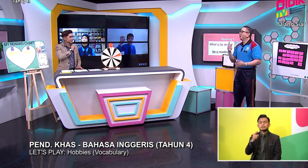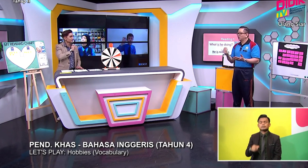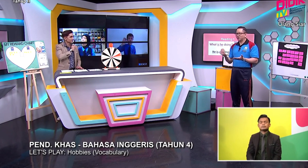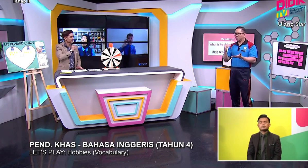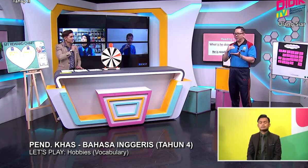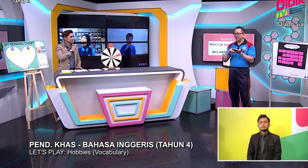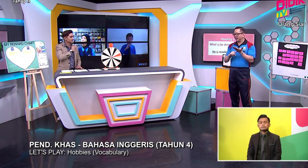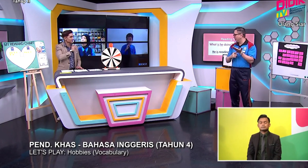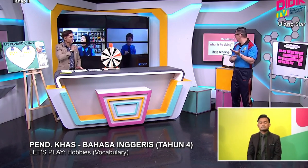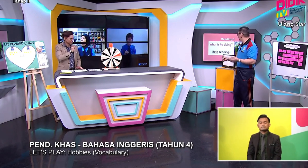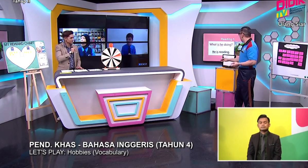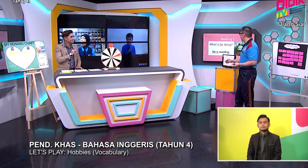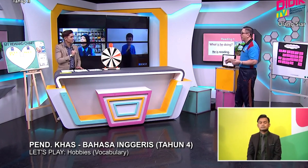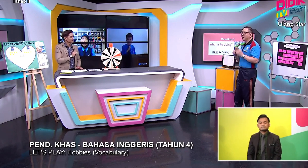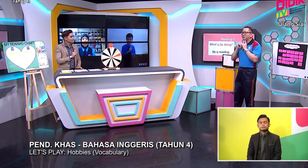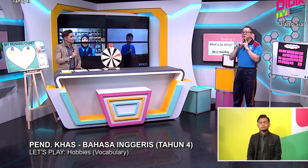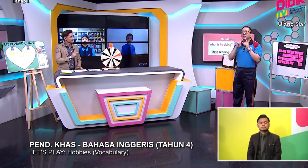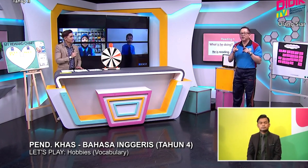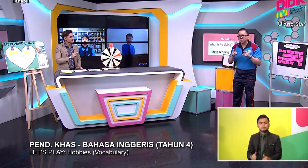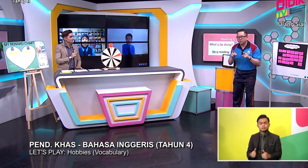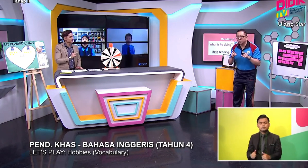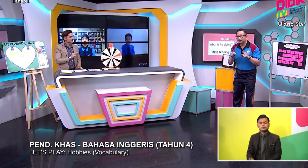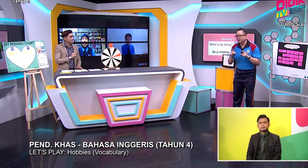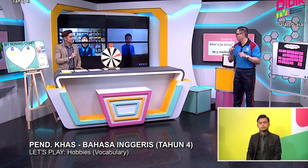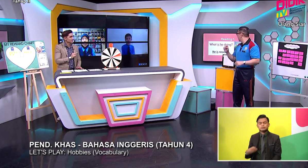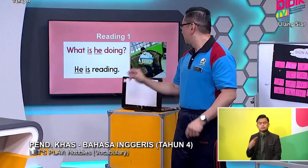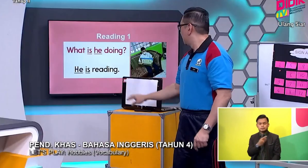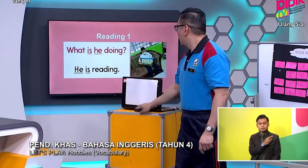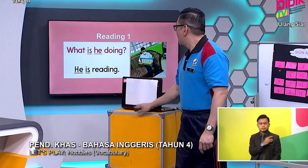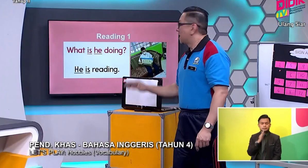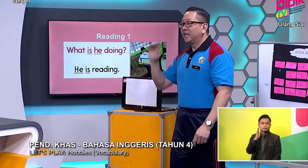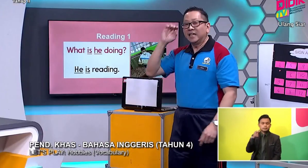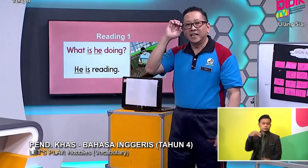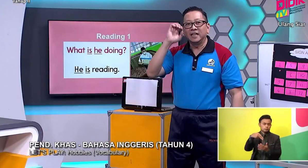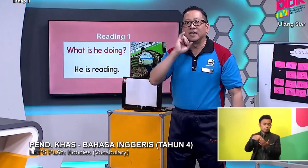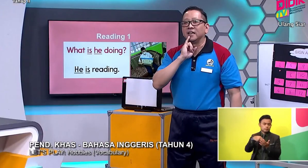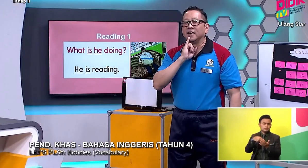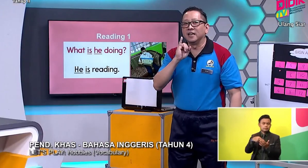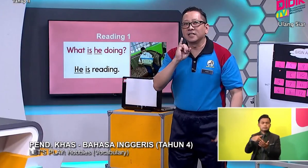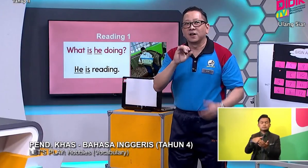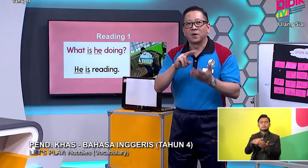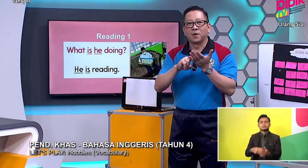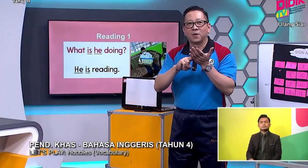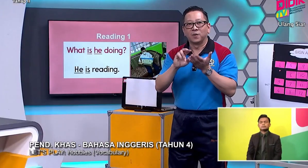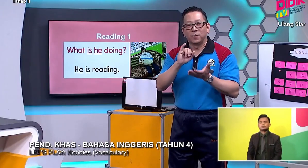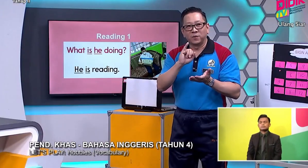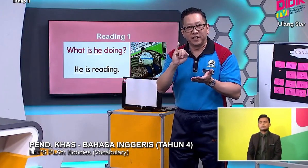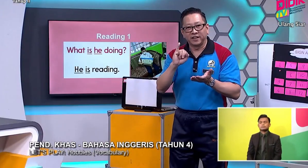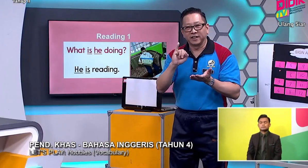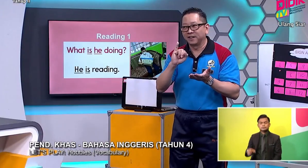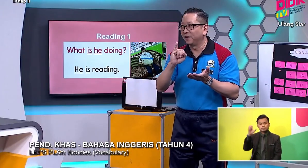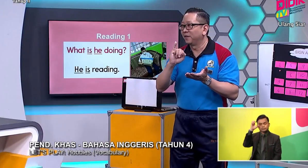We shall repeat again We read the response He Is He Is